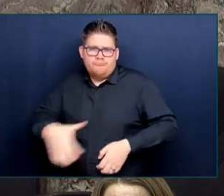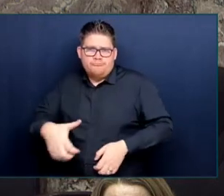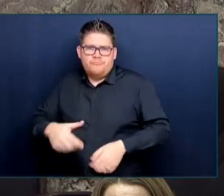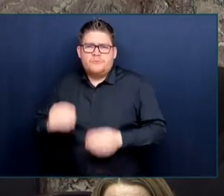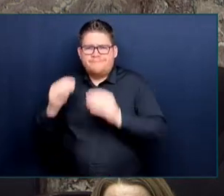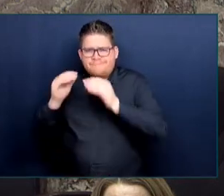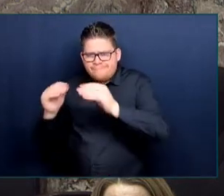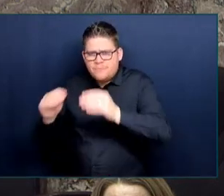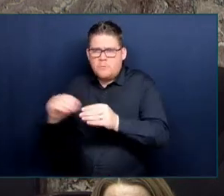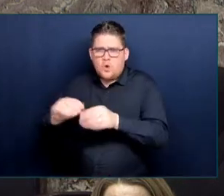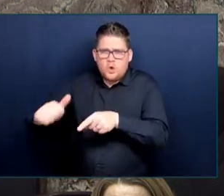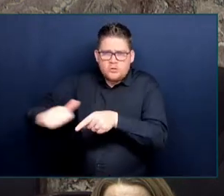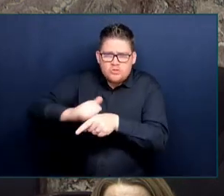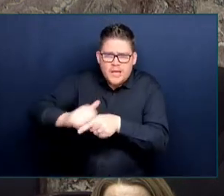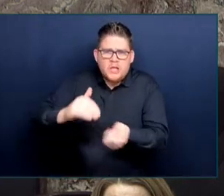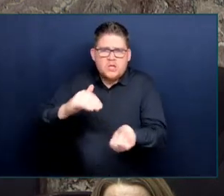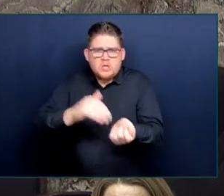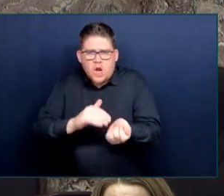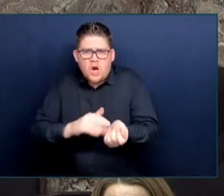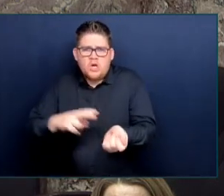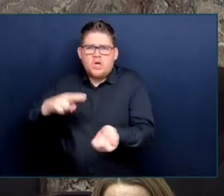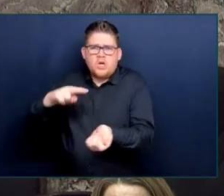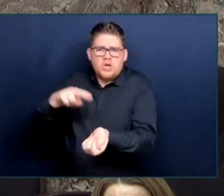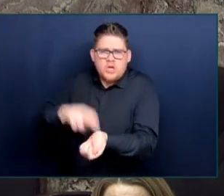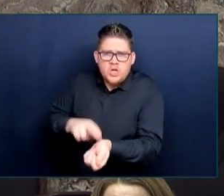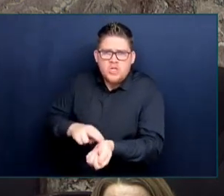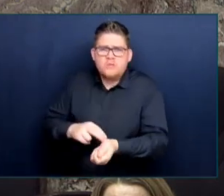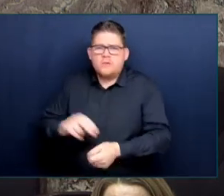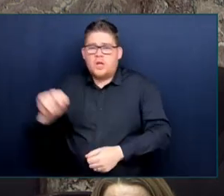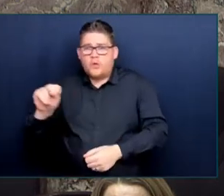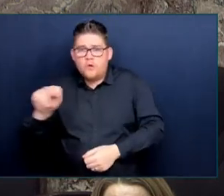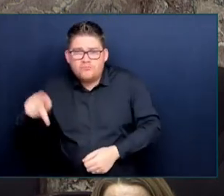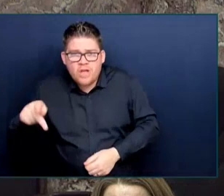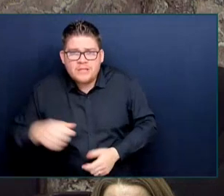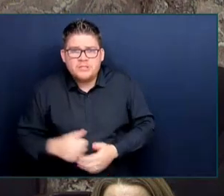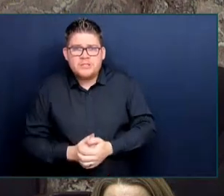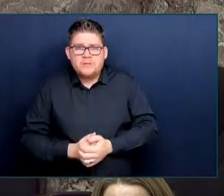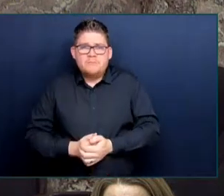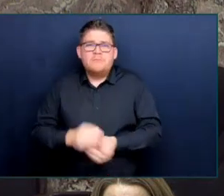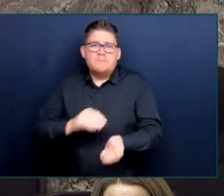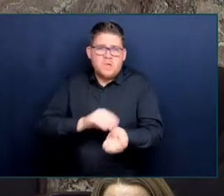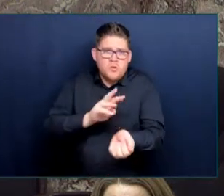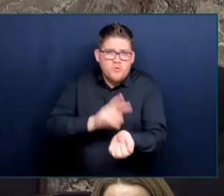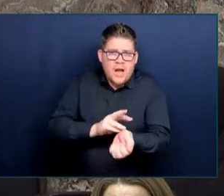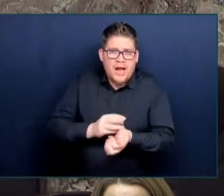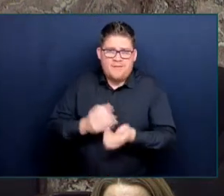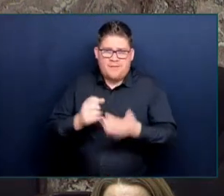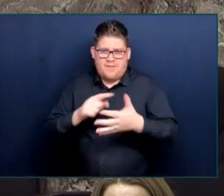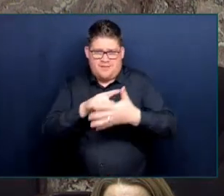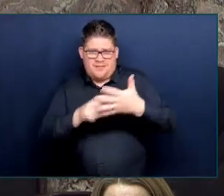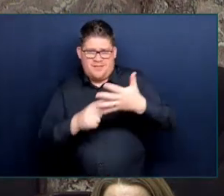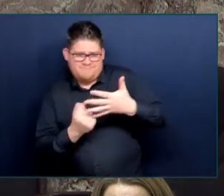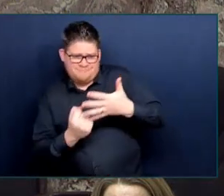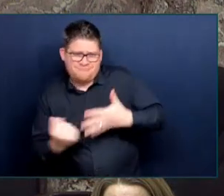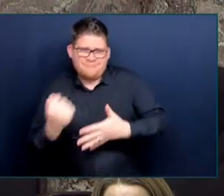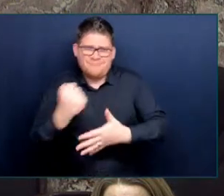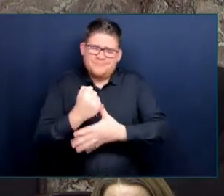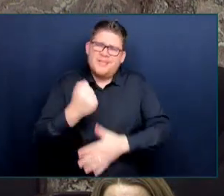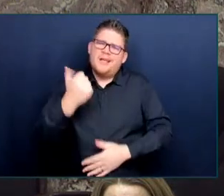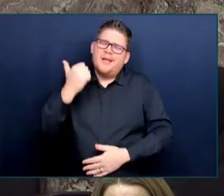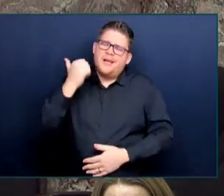practitioners and midwives. It is of highest priority to us every single day. The list of